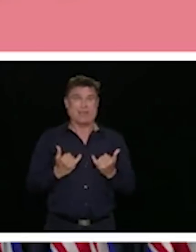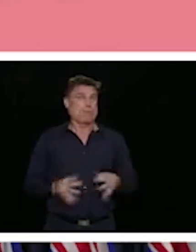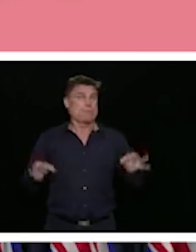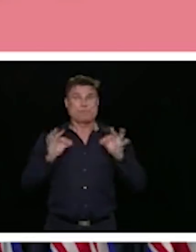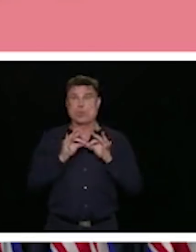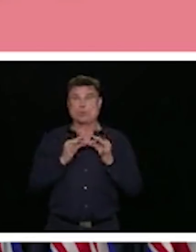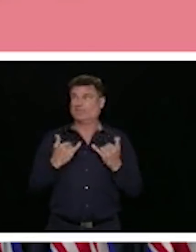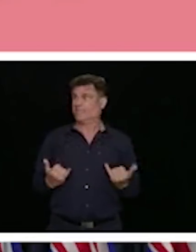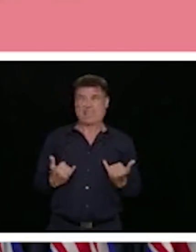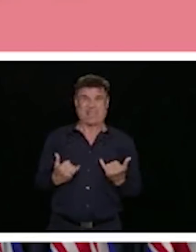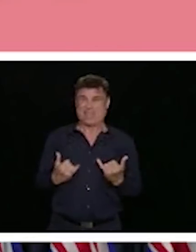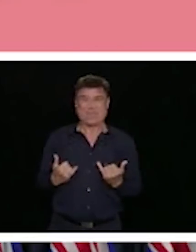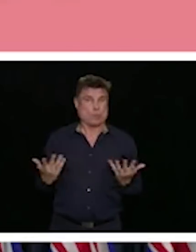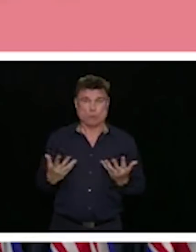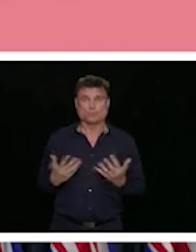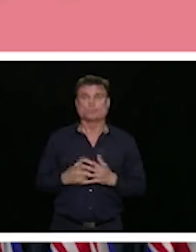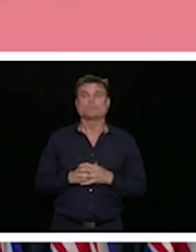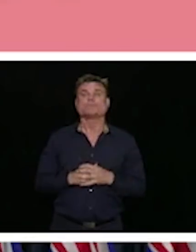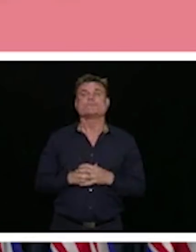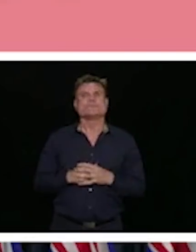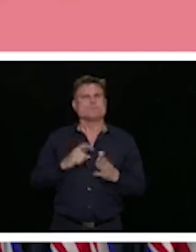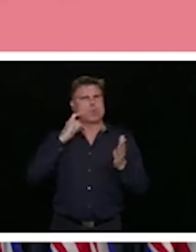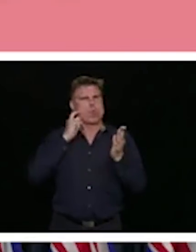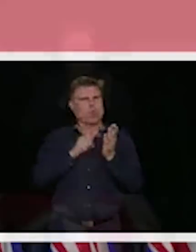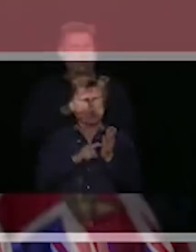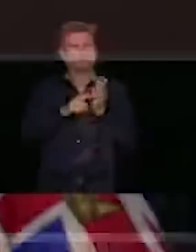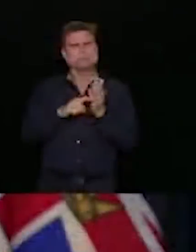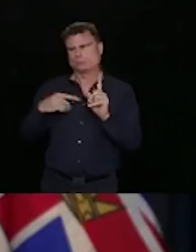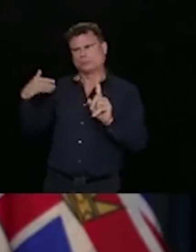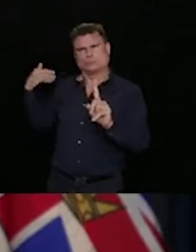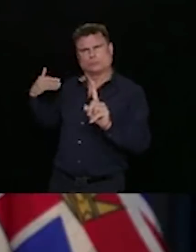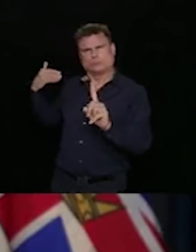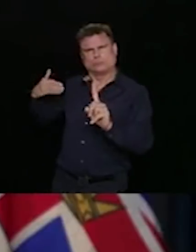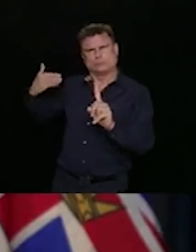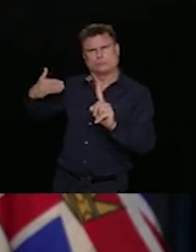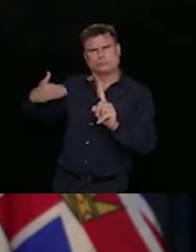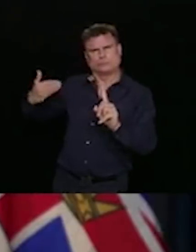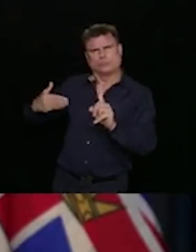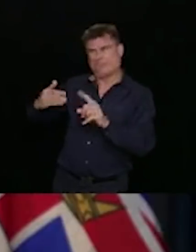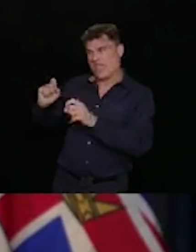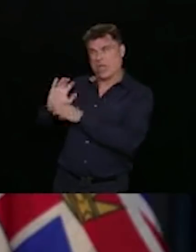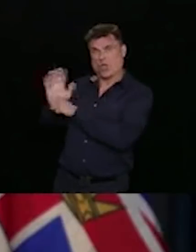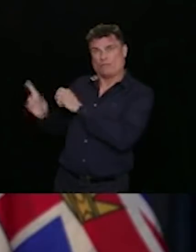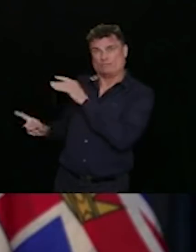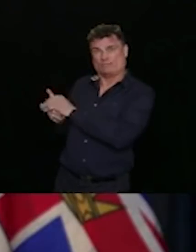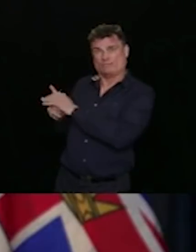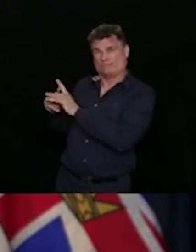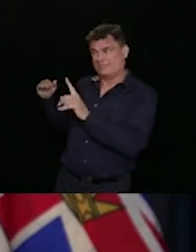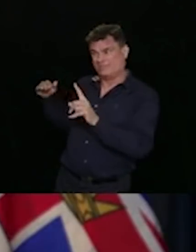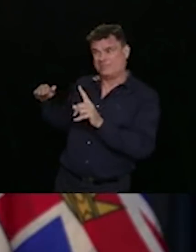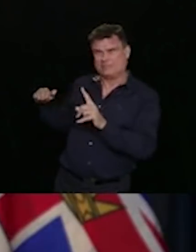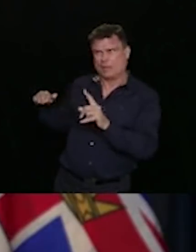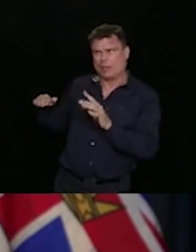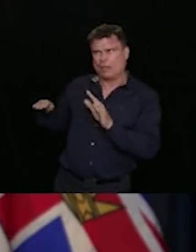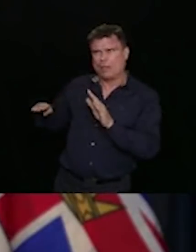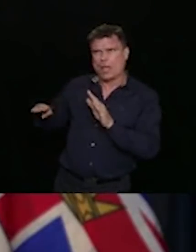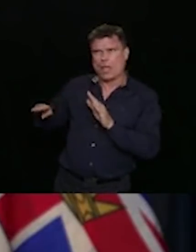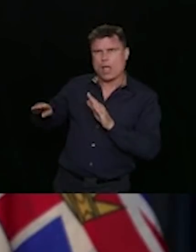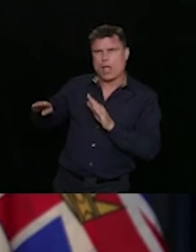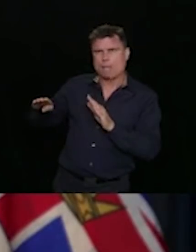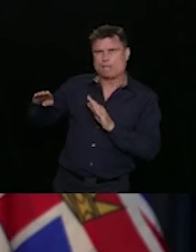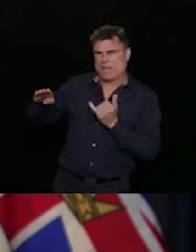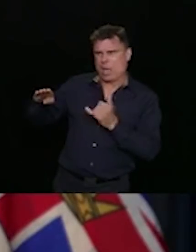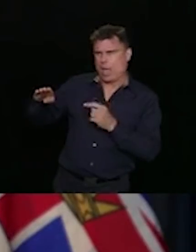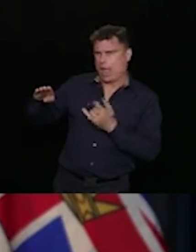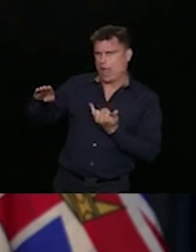now, show some concerning upward bending of our curve, upward trends in our infection rate, our reproduction rate.